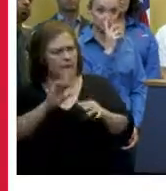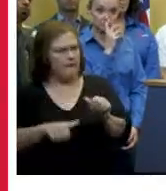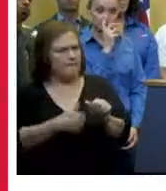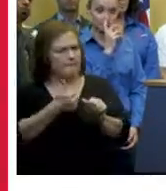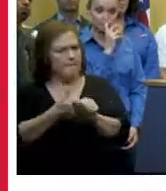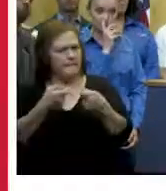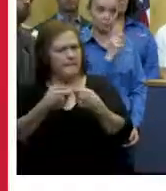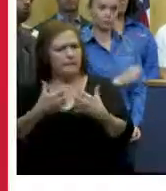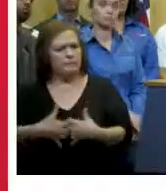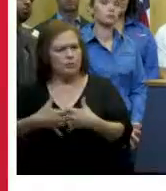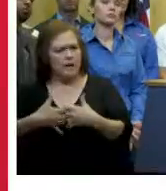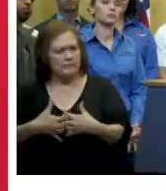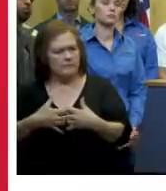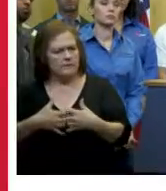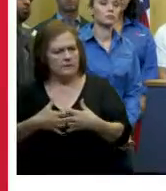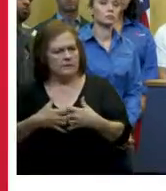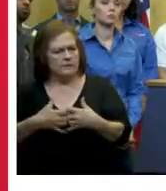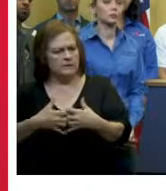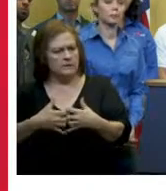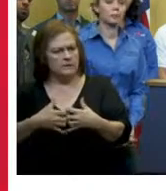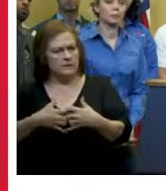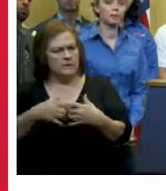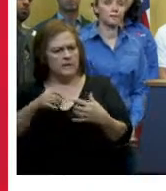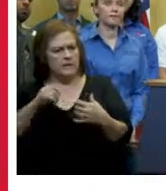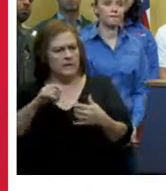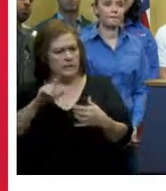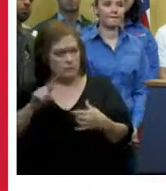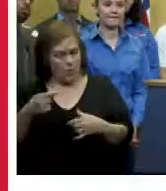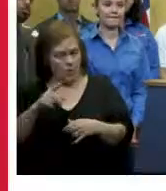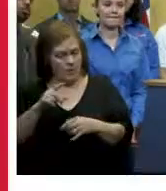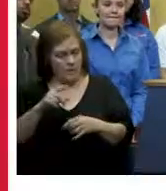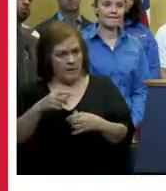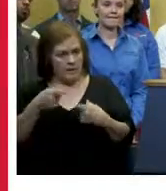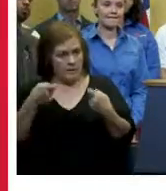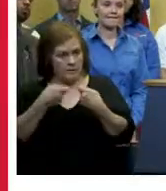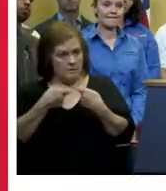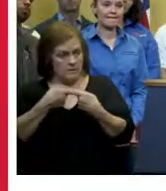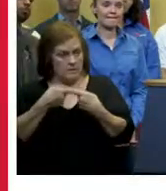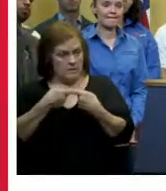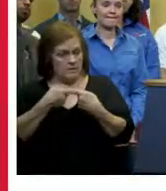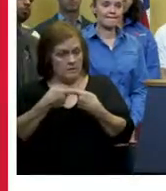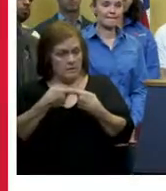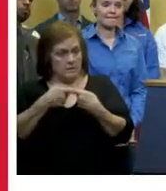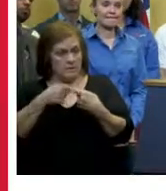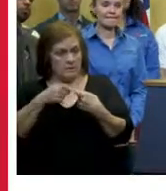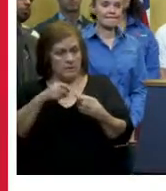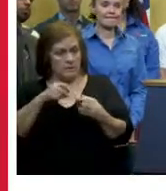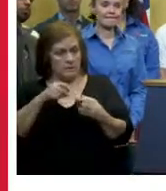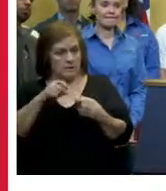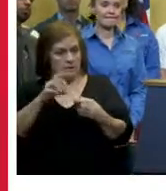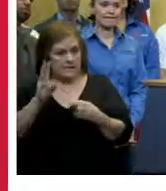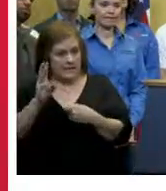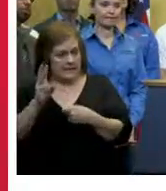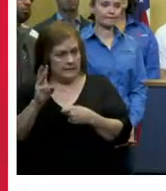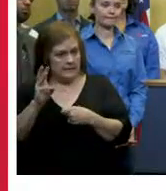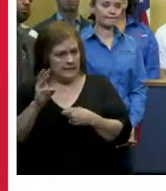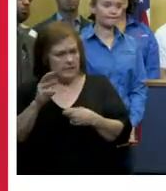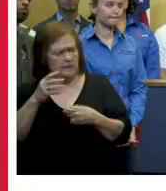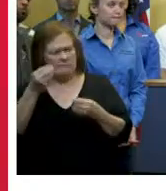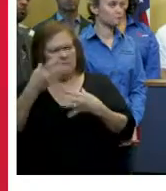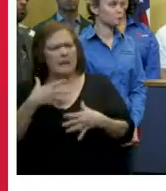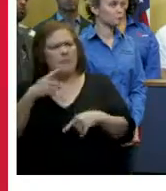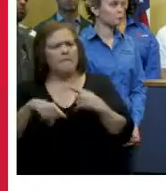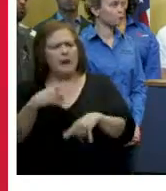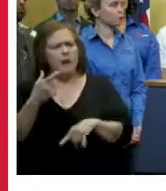do you have to power pumps should power fail from energy is it only turbine six do you have more frequency chargers or changers can you speak to that